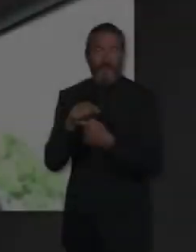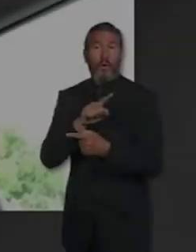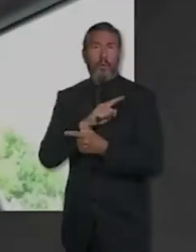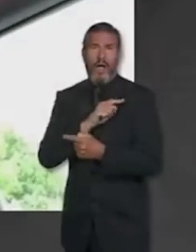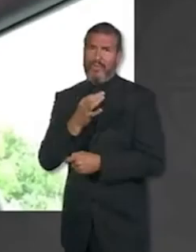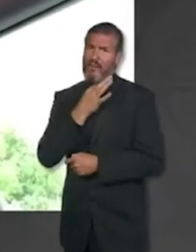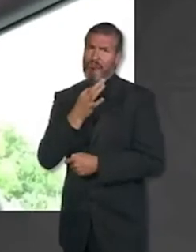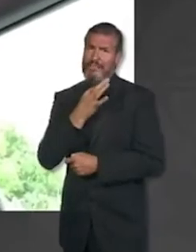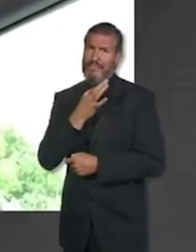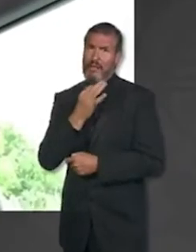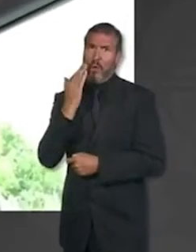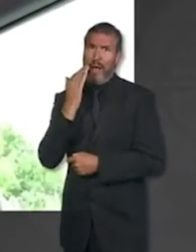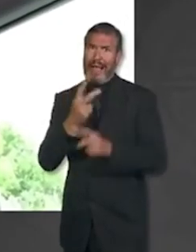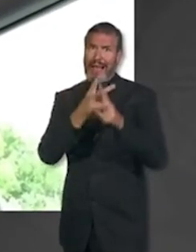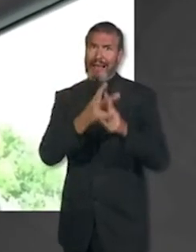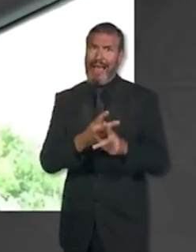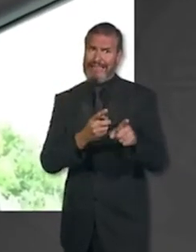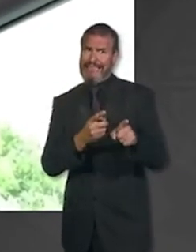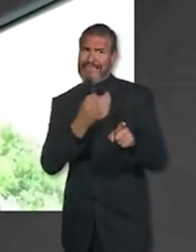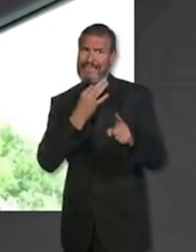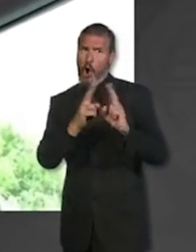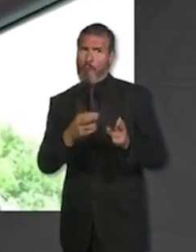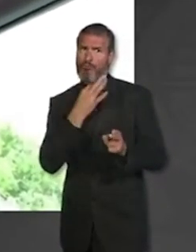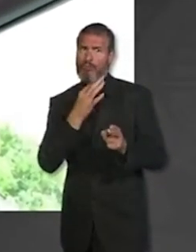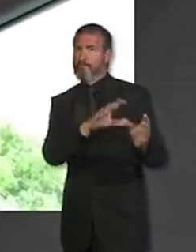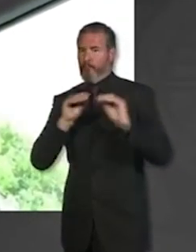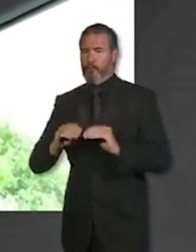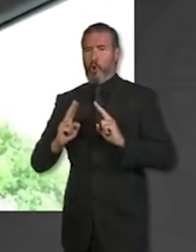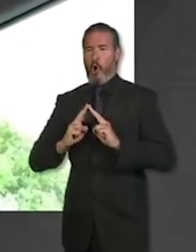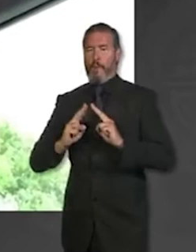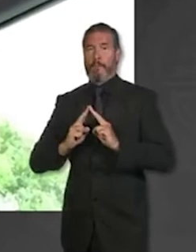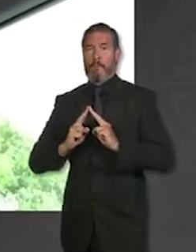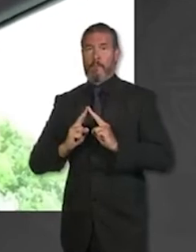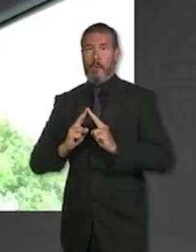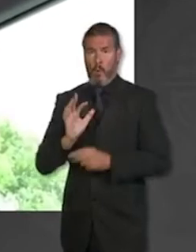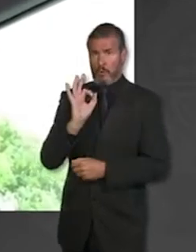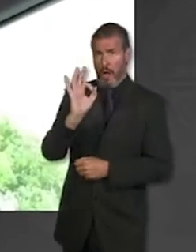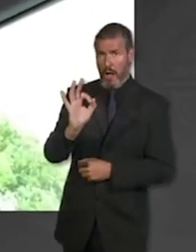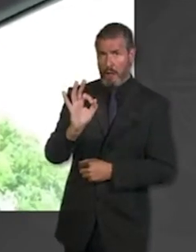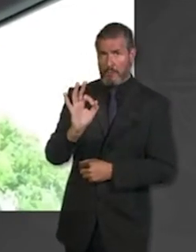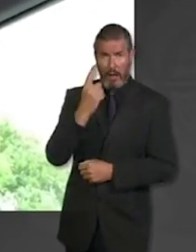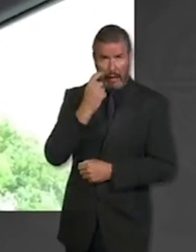Can you honestly tell people tonight that it is now safe to send their loved ones into care homes?